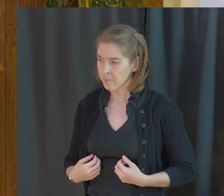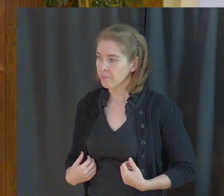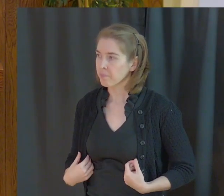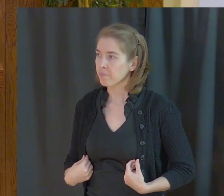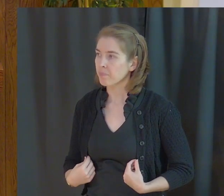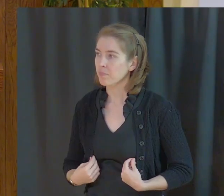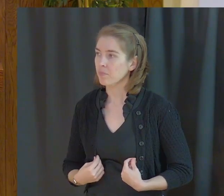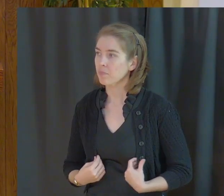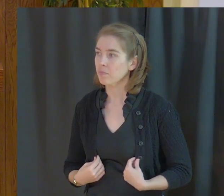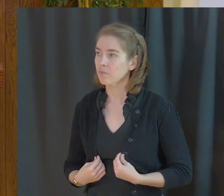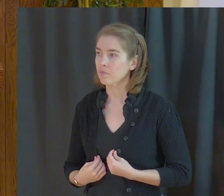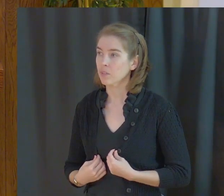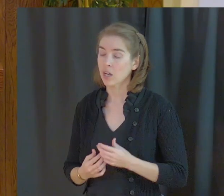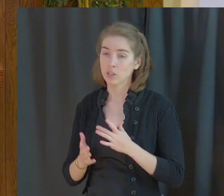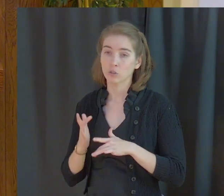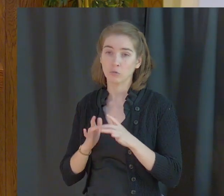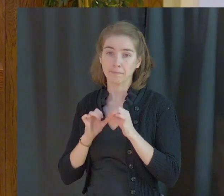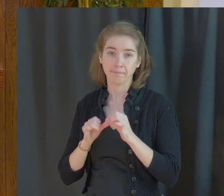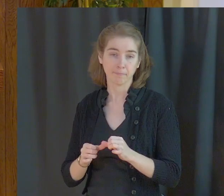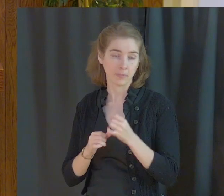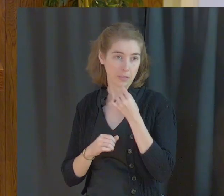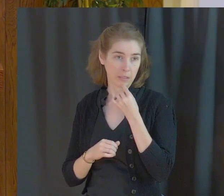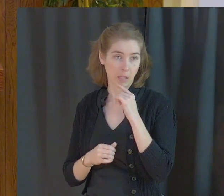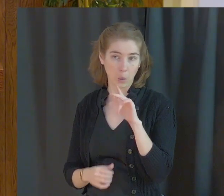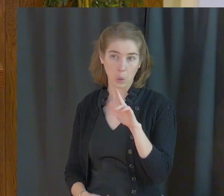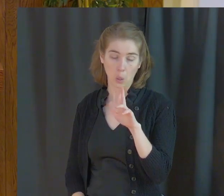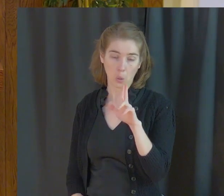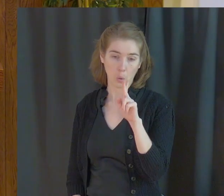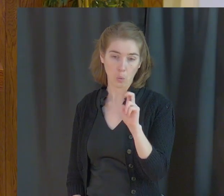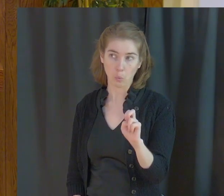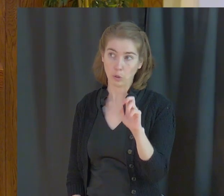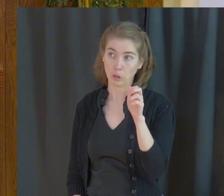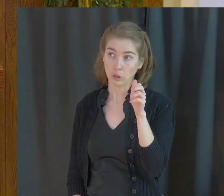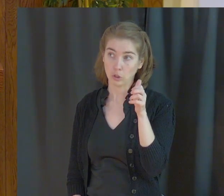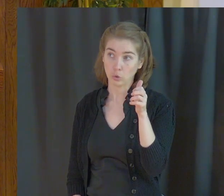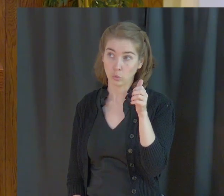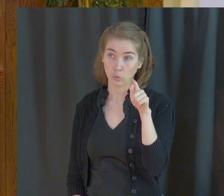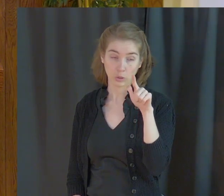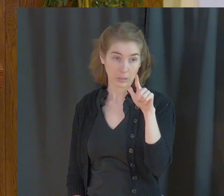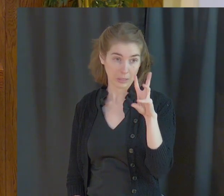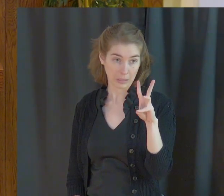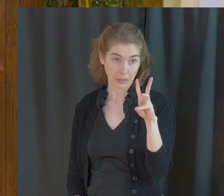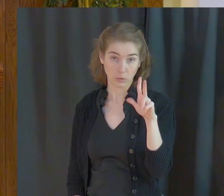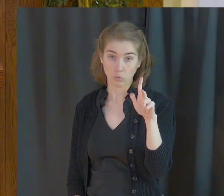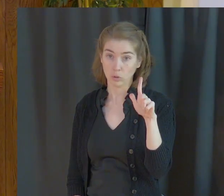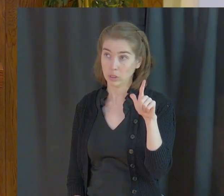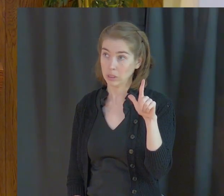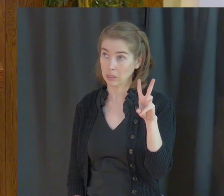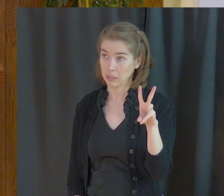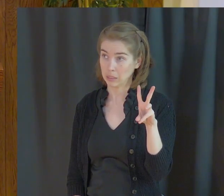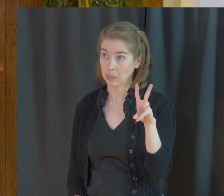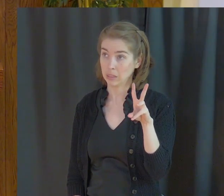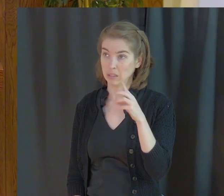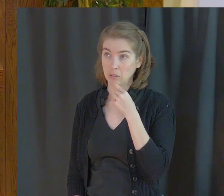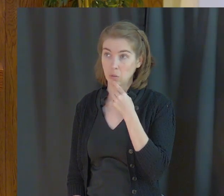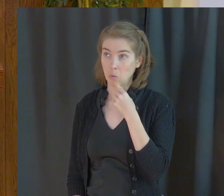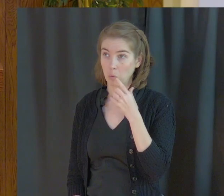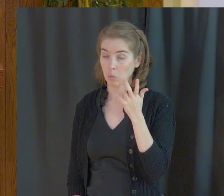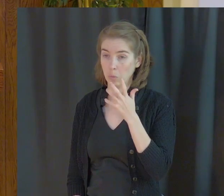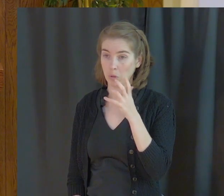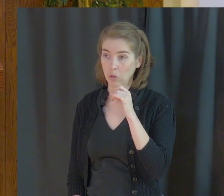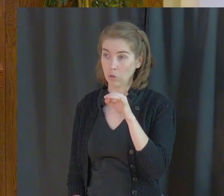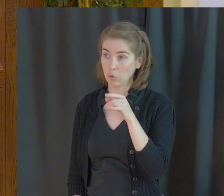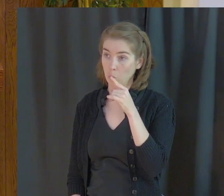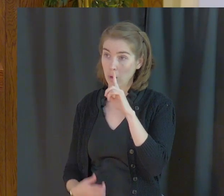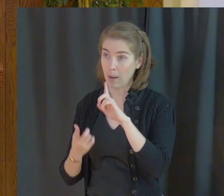Jesus went on to say this in Luke, verse 26. Woe to you when men speak well